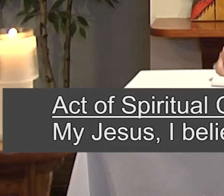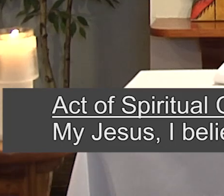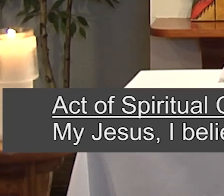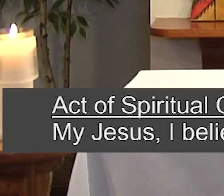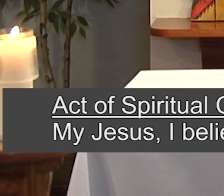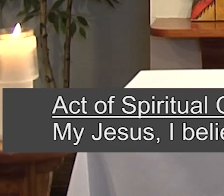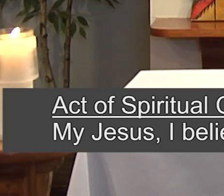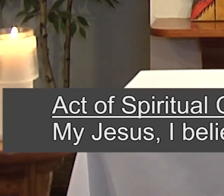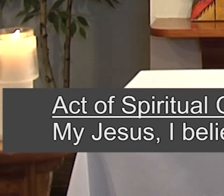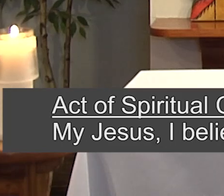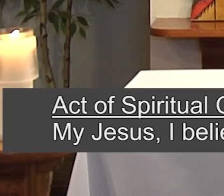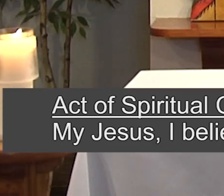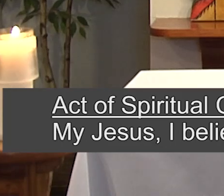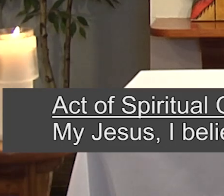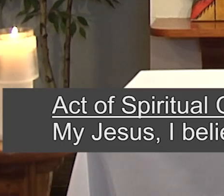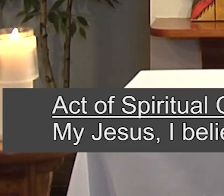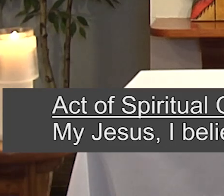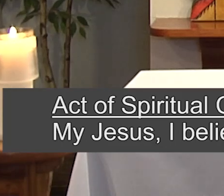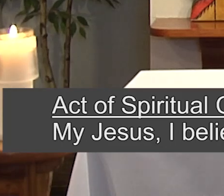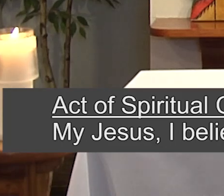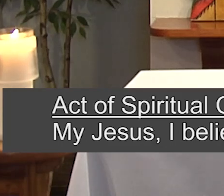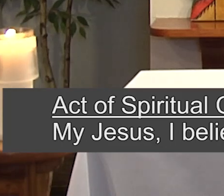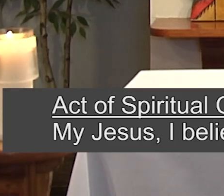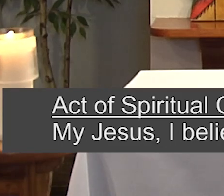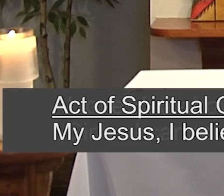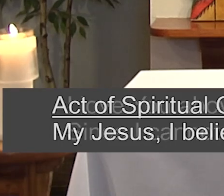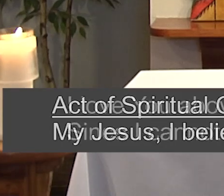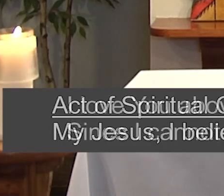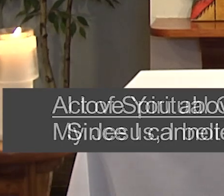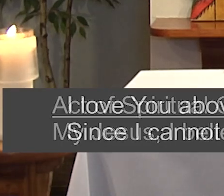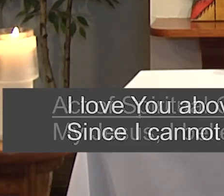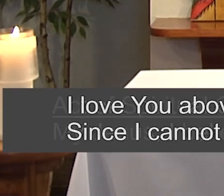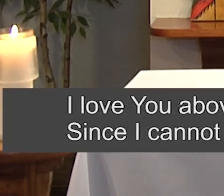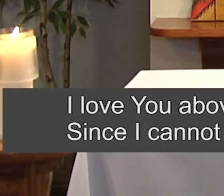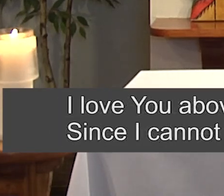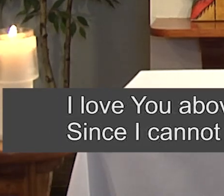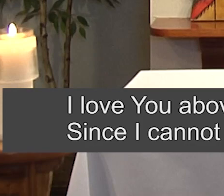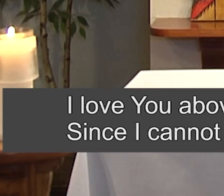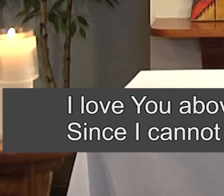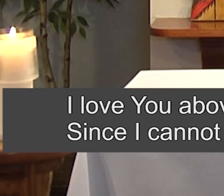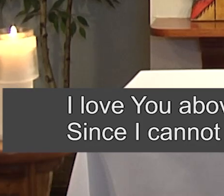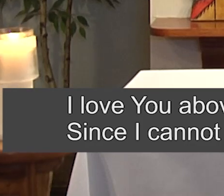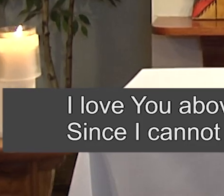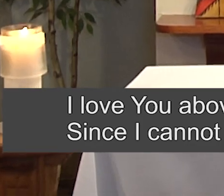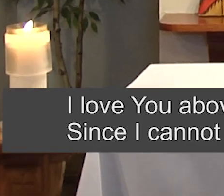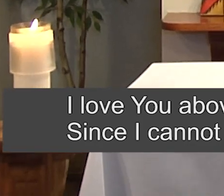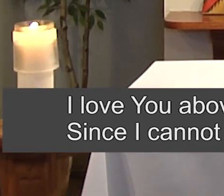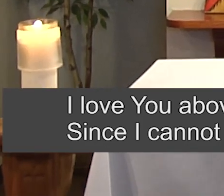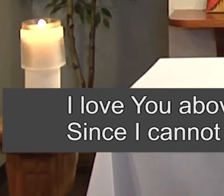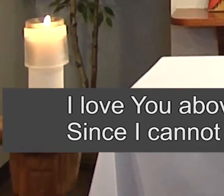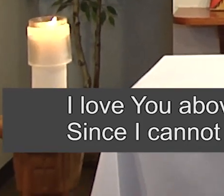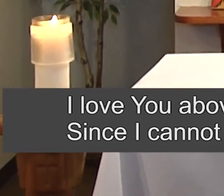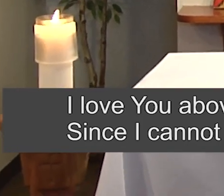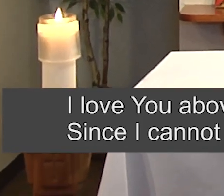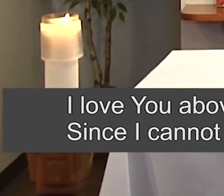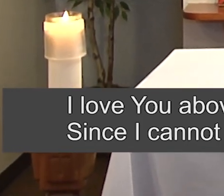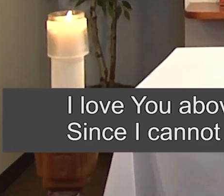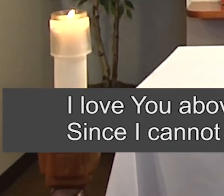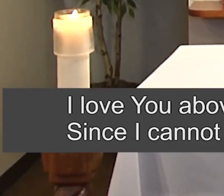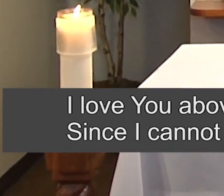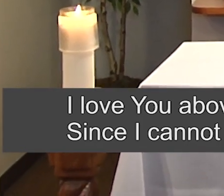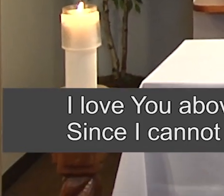one bread, one body, one